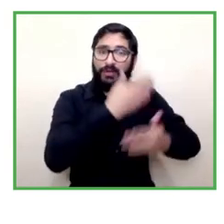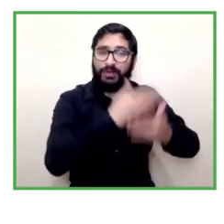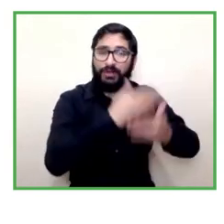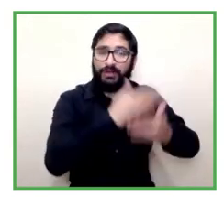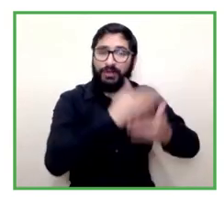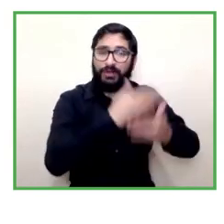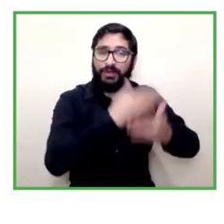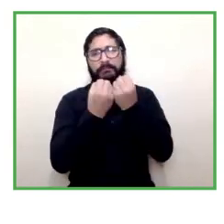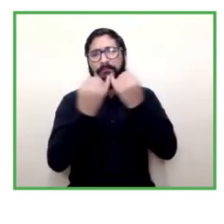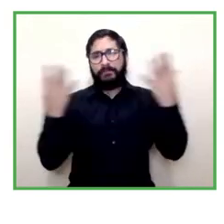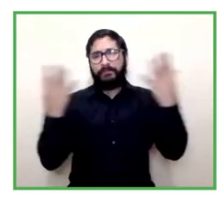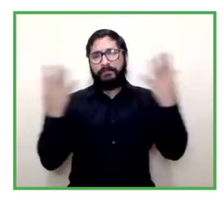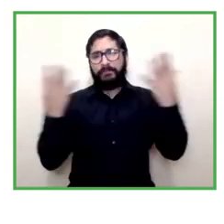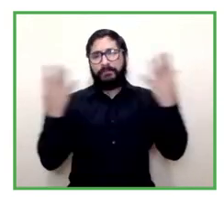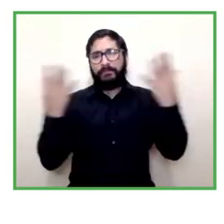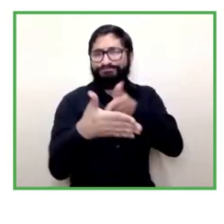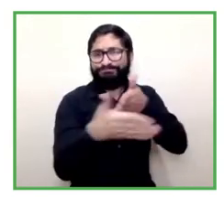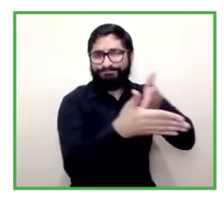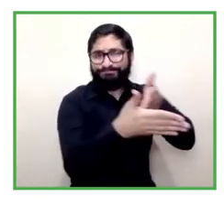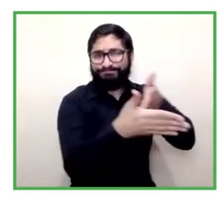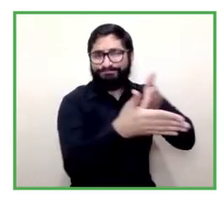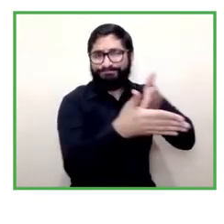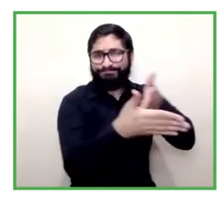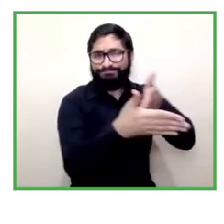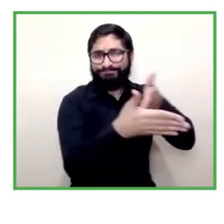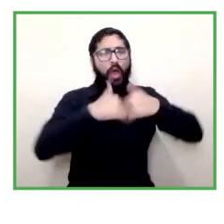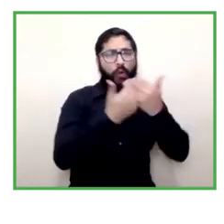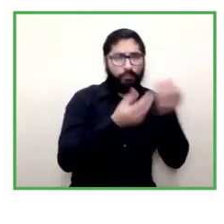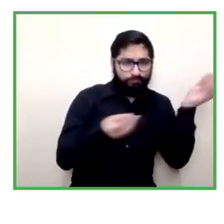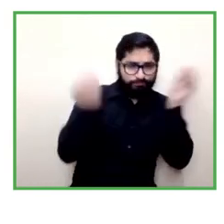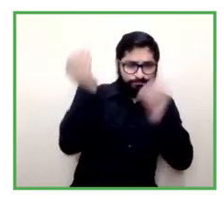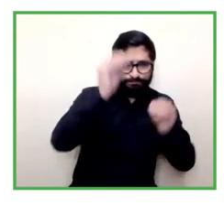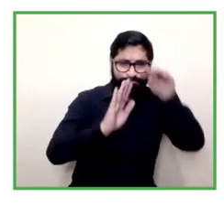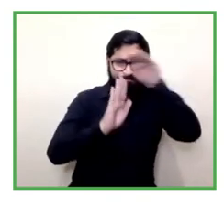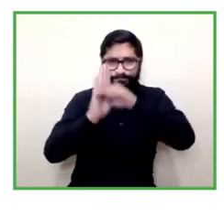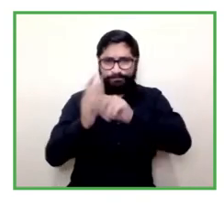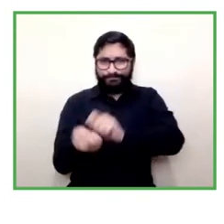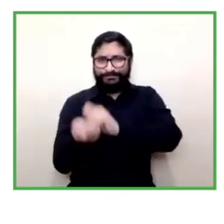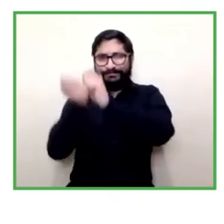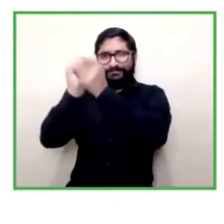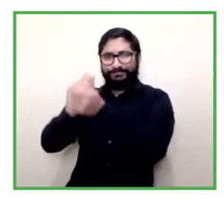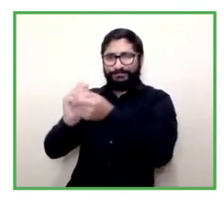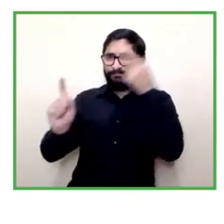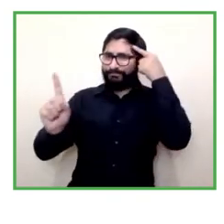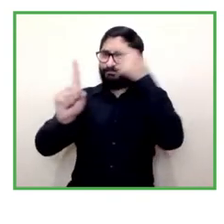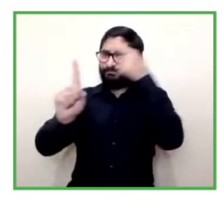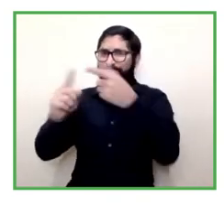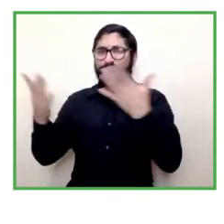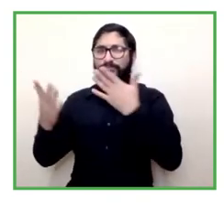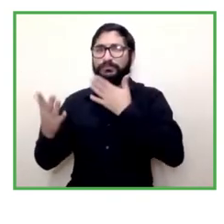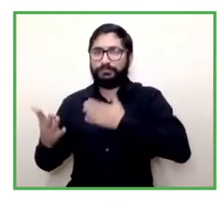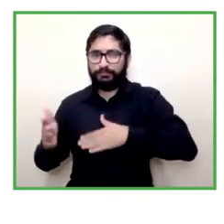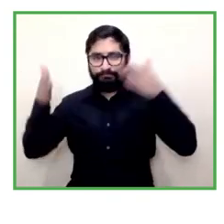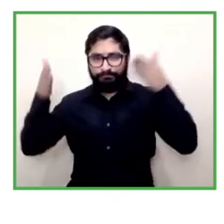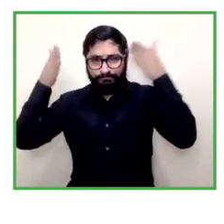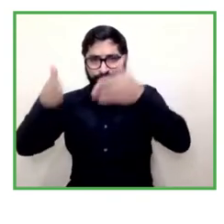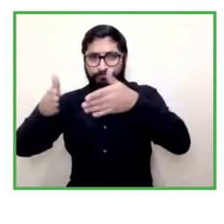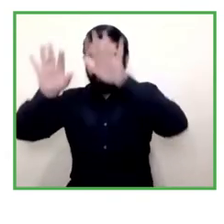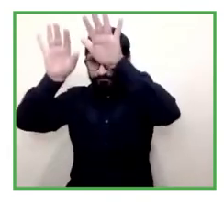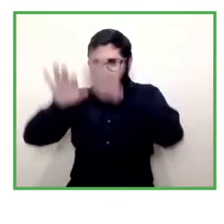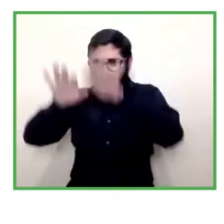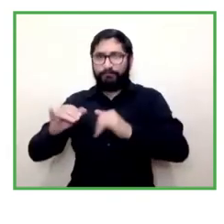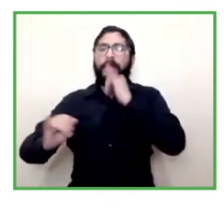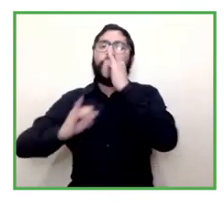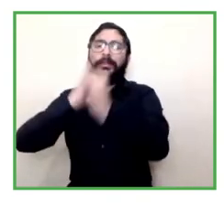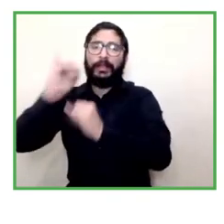not extends and we want to open the spaces for in-person